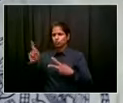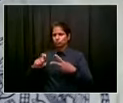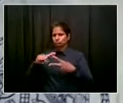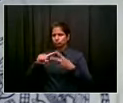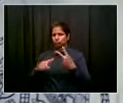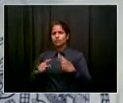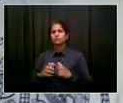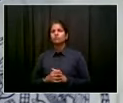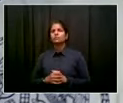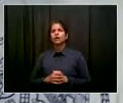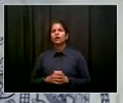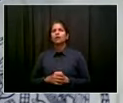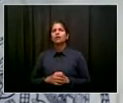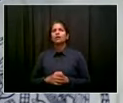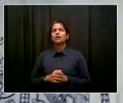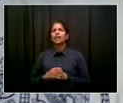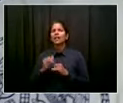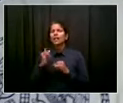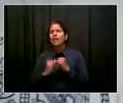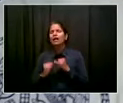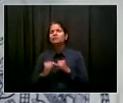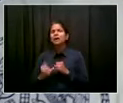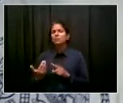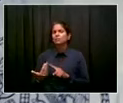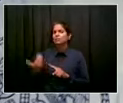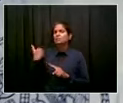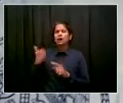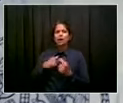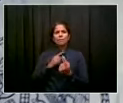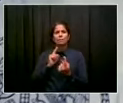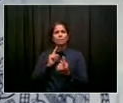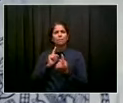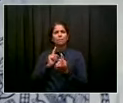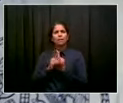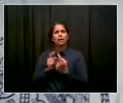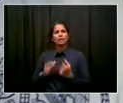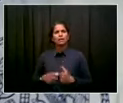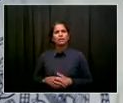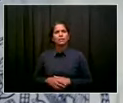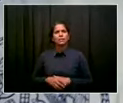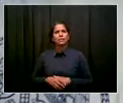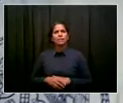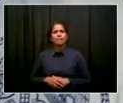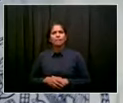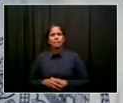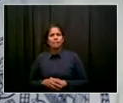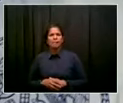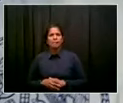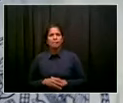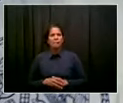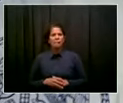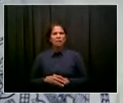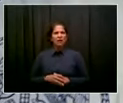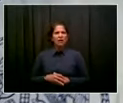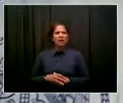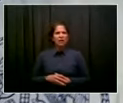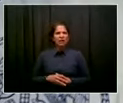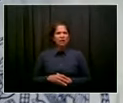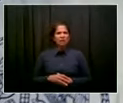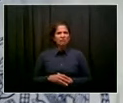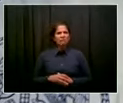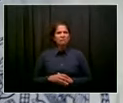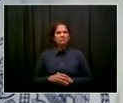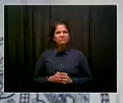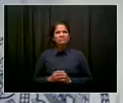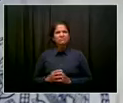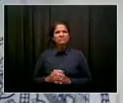with the uh the founder of the night class was if you recall uh certainly